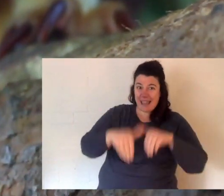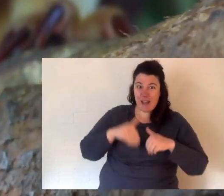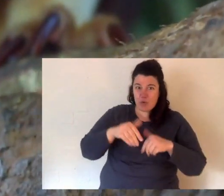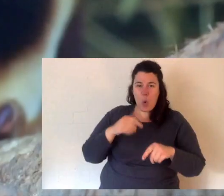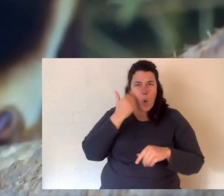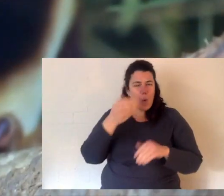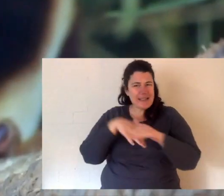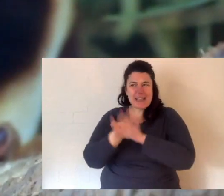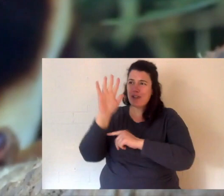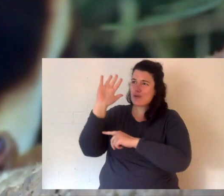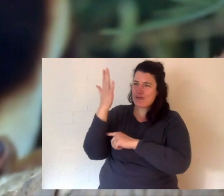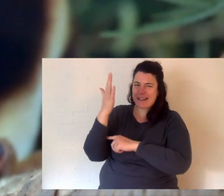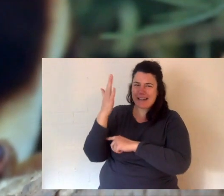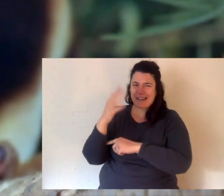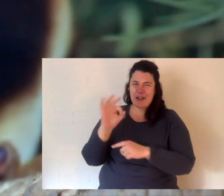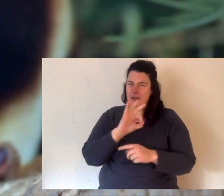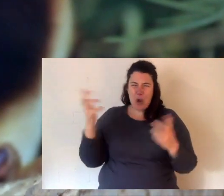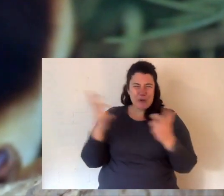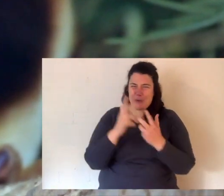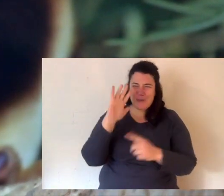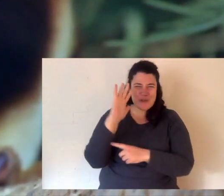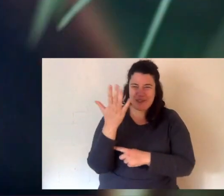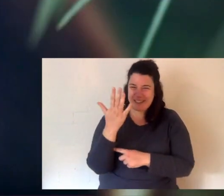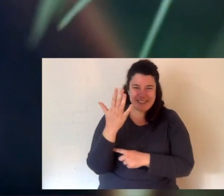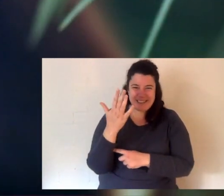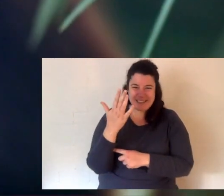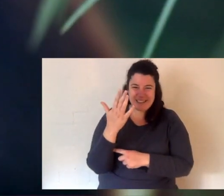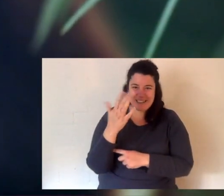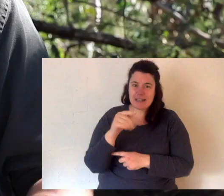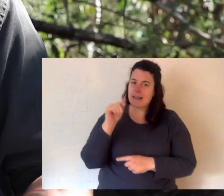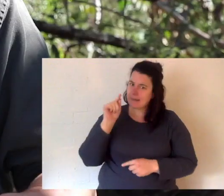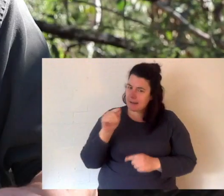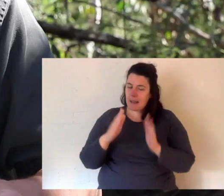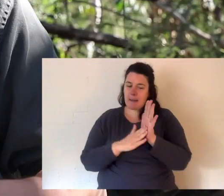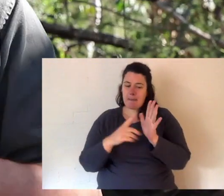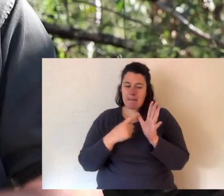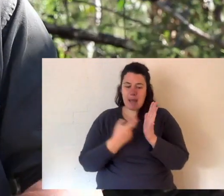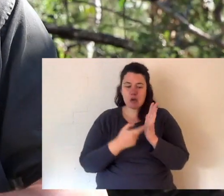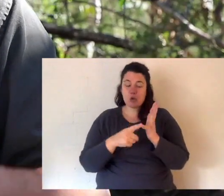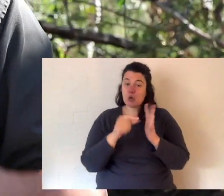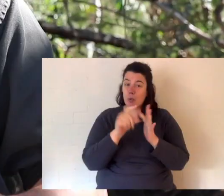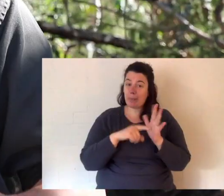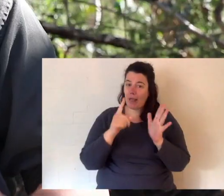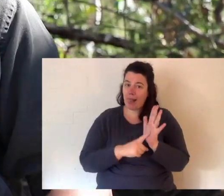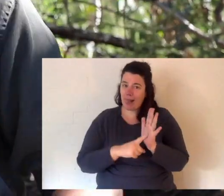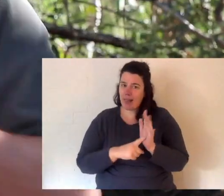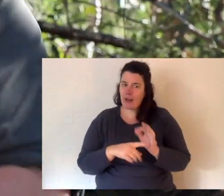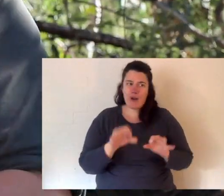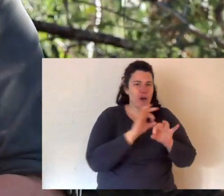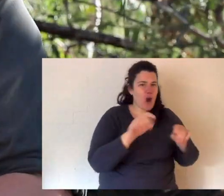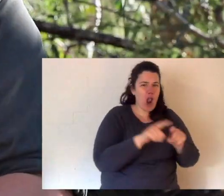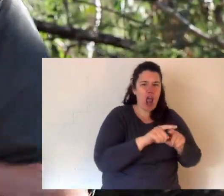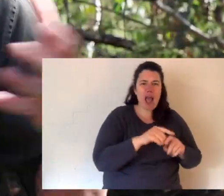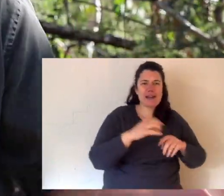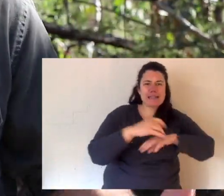entire lives in the trees are still rather clumsy. Now they are marsupials so they're very different to let's say a spider